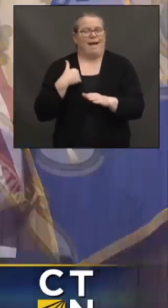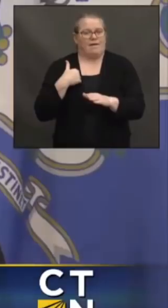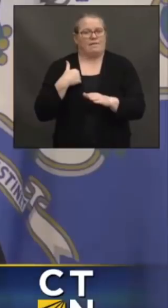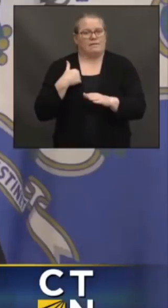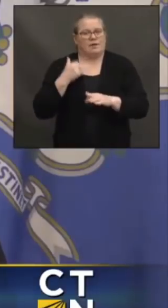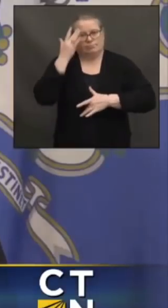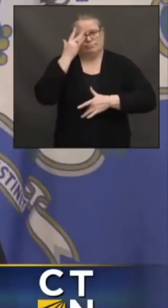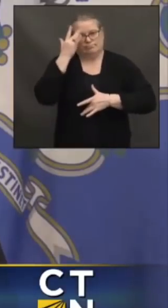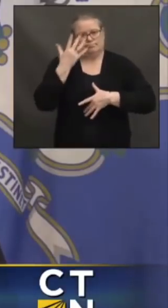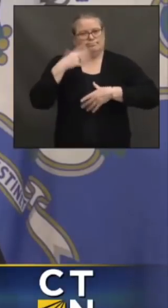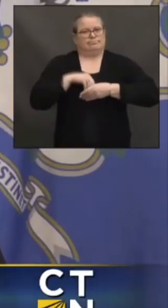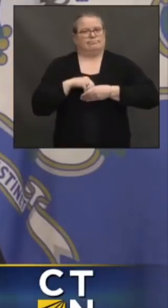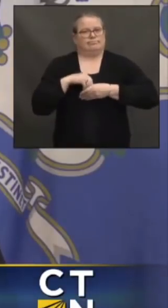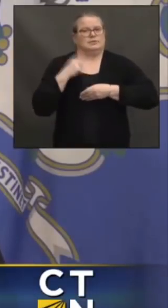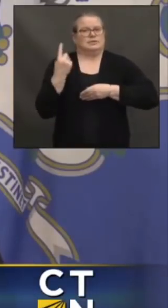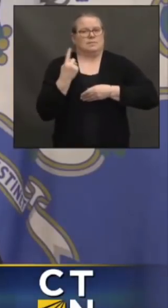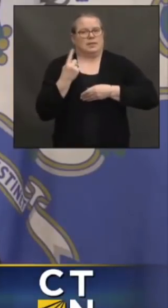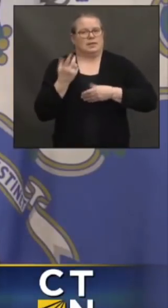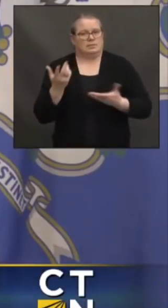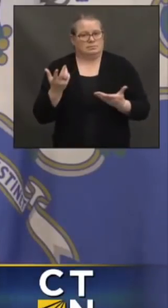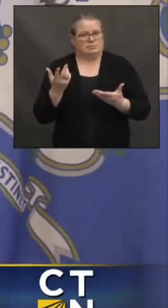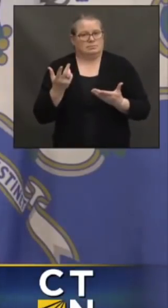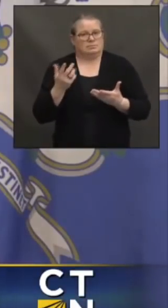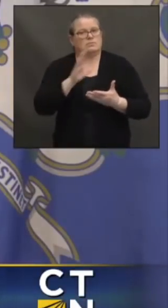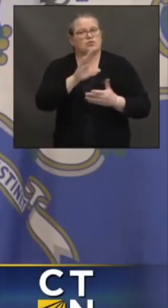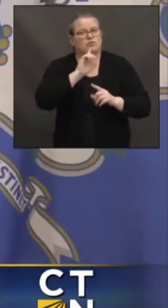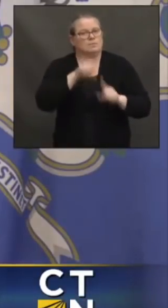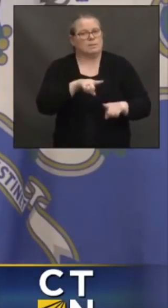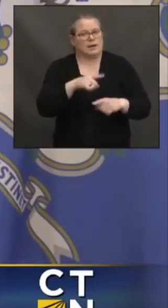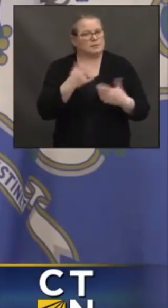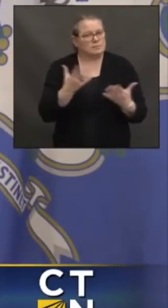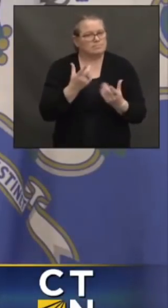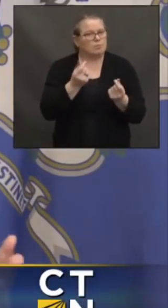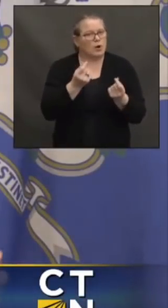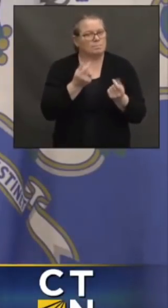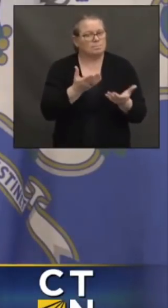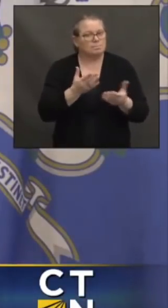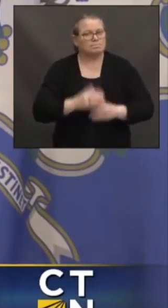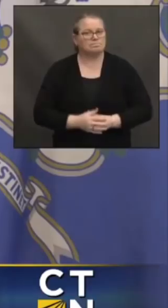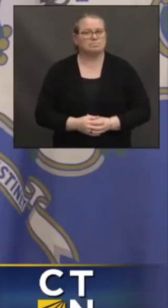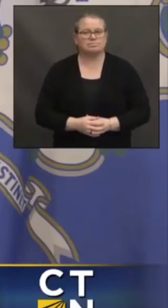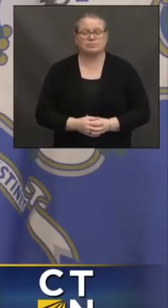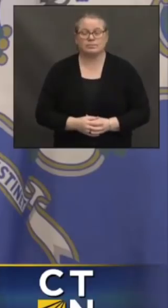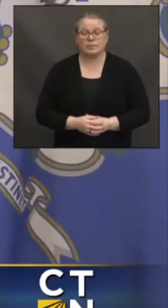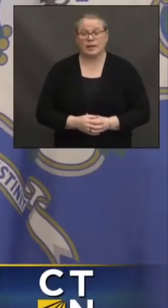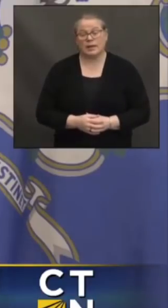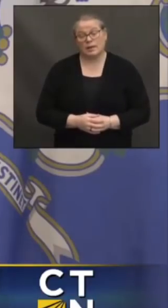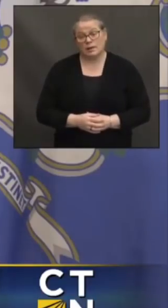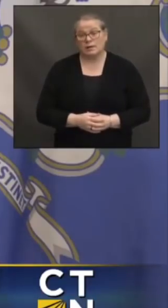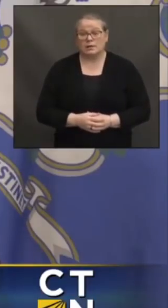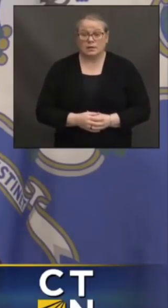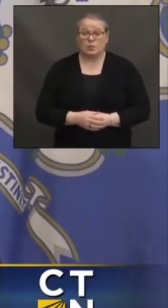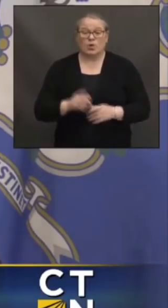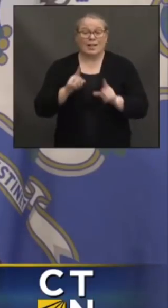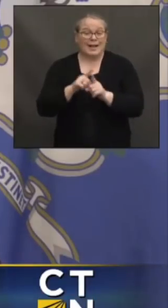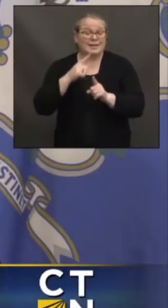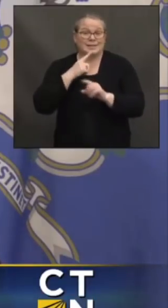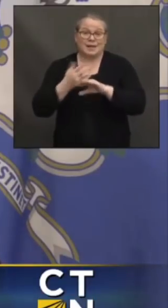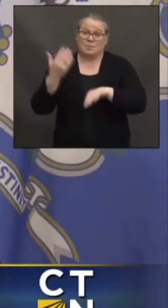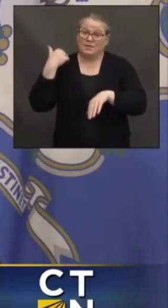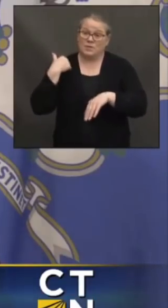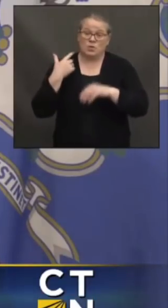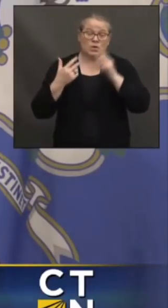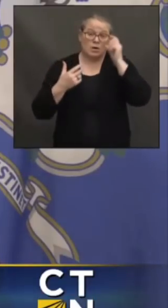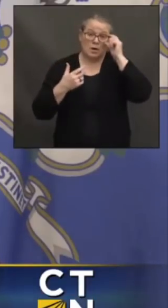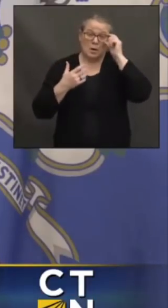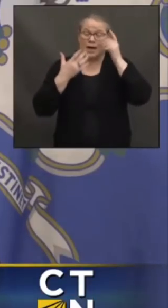As we've said before, I think rather than all gaming you see going on in other states as they play games in and around their